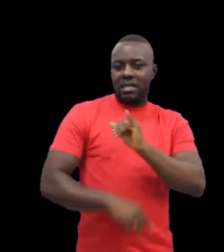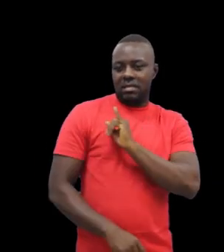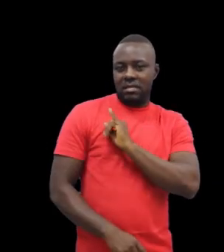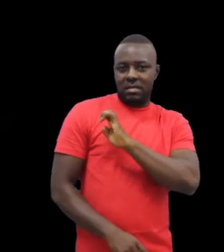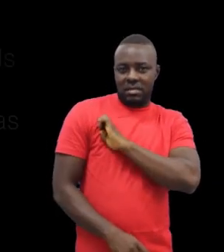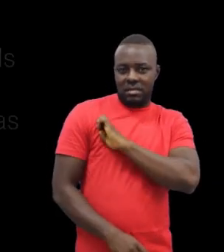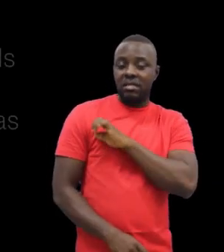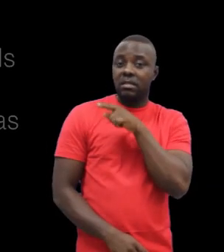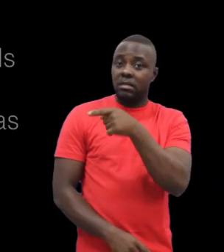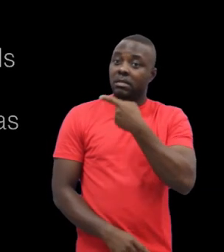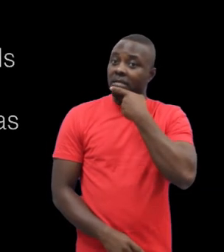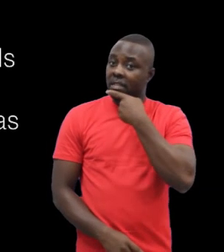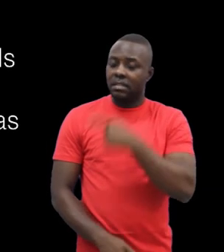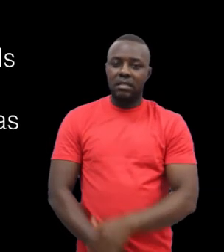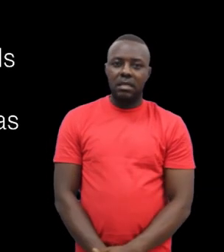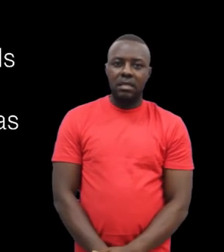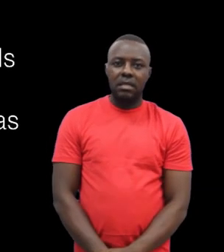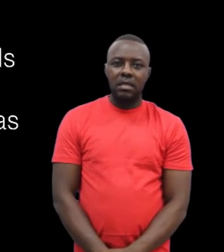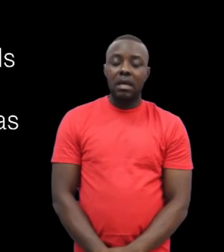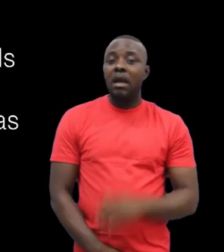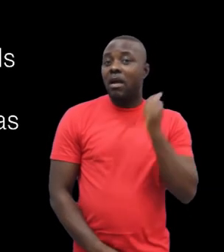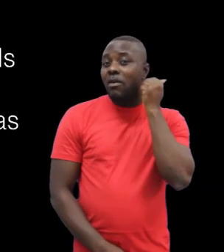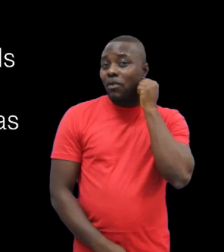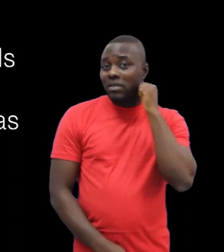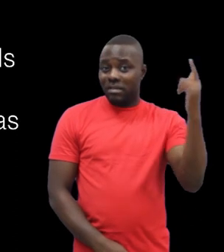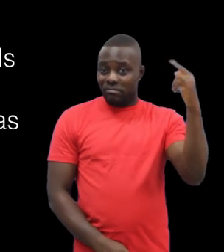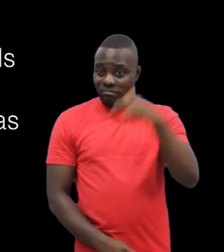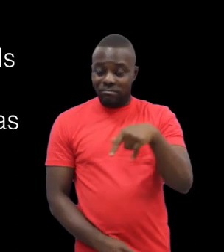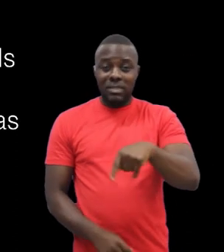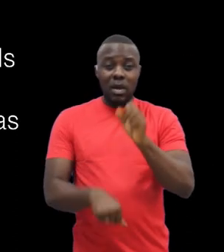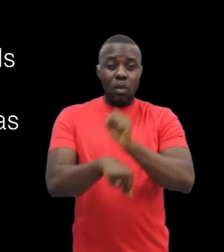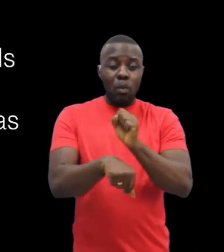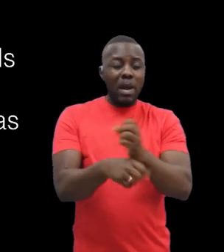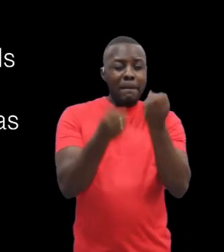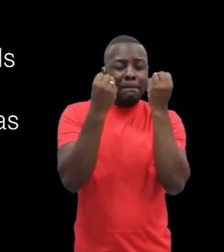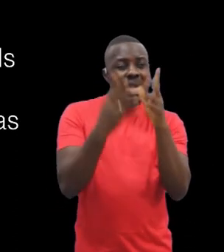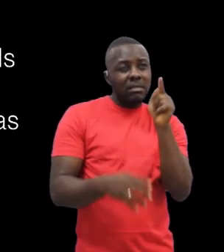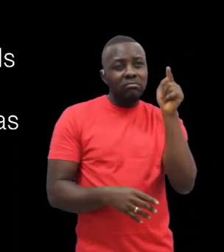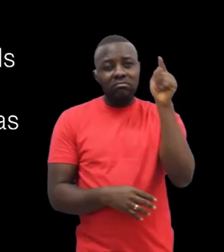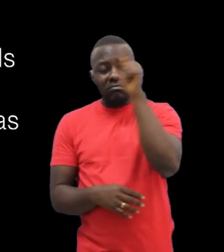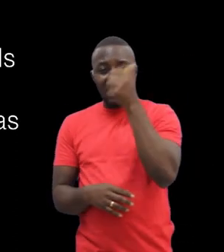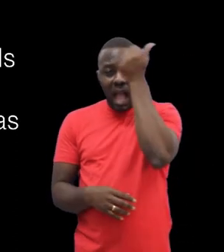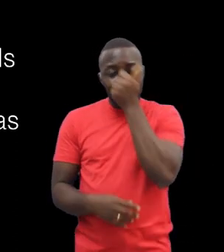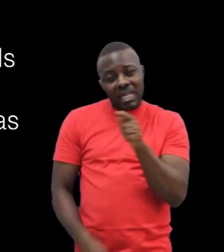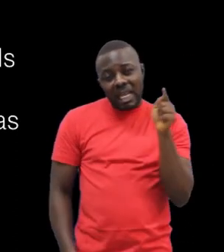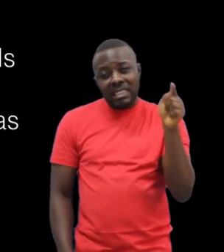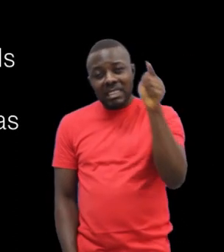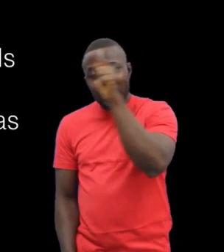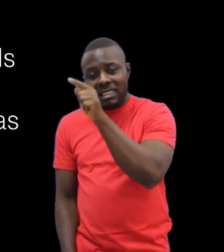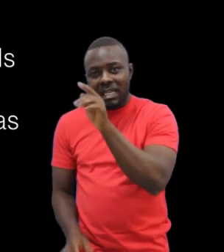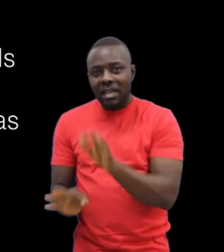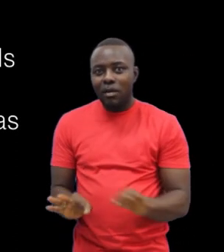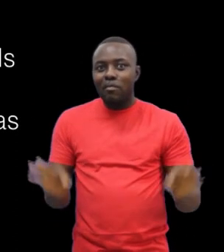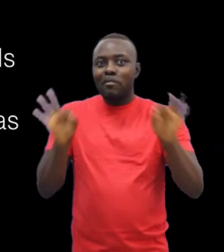run the Ibadan School for the Deaf, since rebranded Christian Mission School for the Deaf, concluded that, although Andrew left Ghana